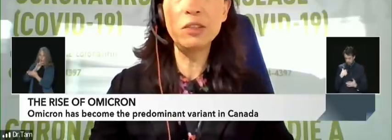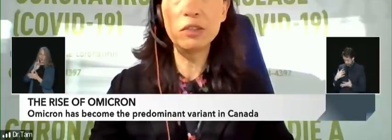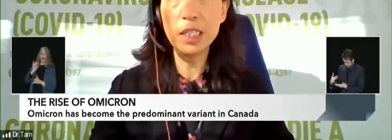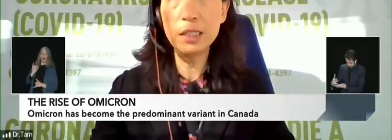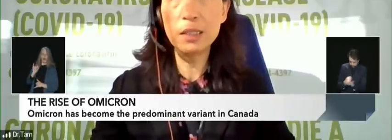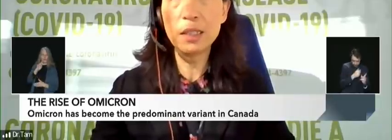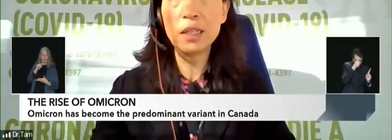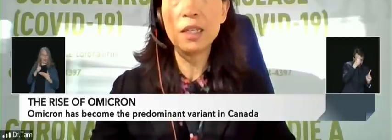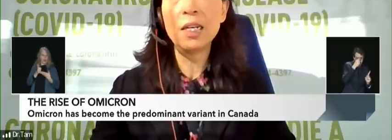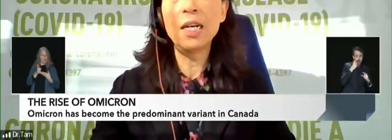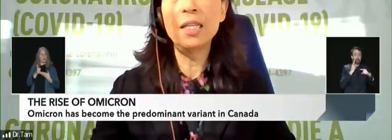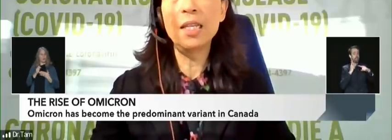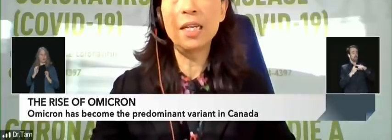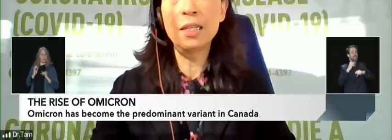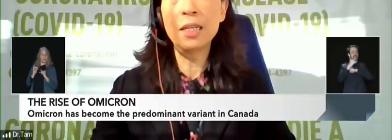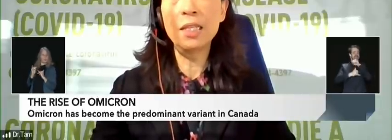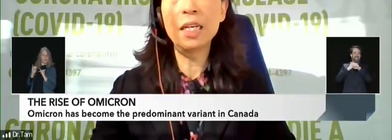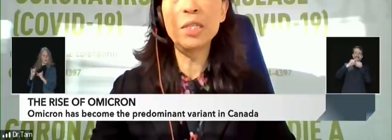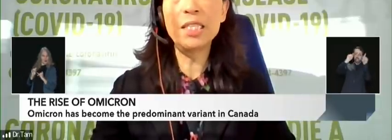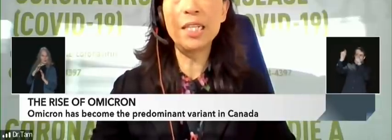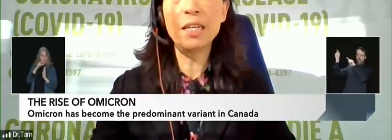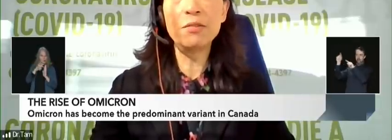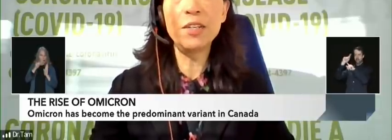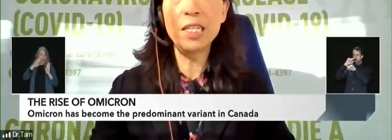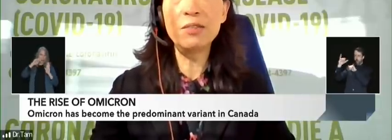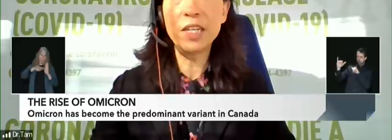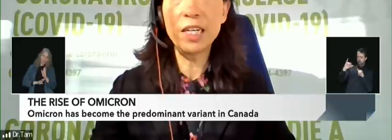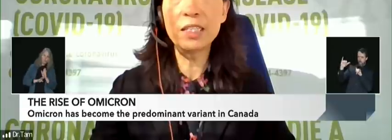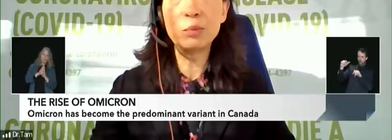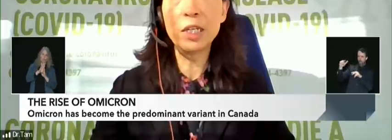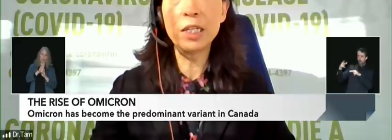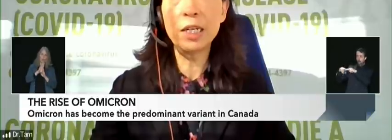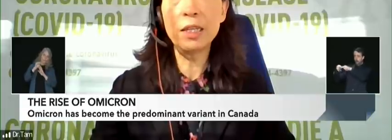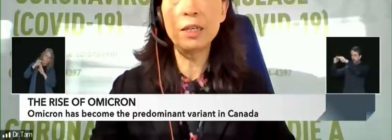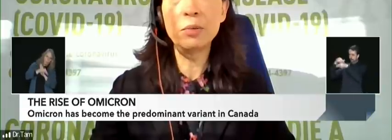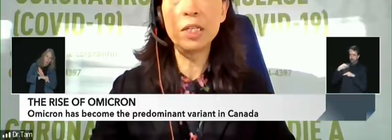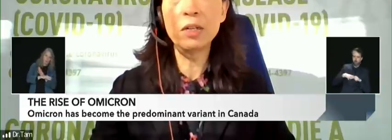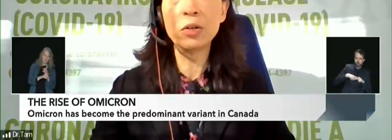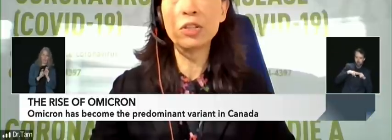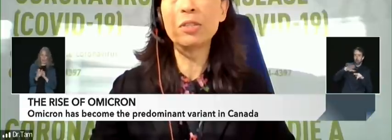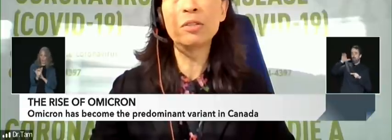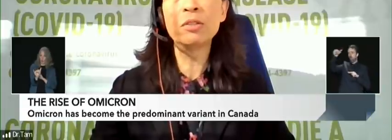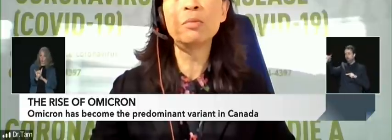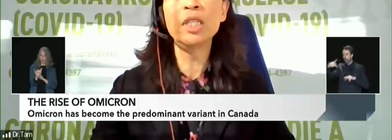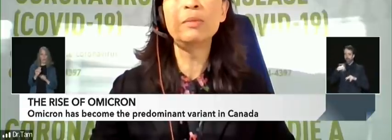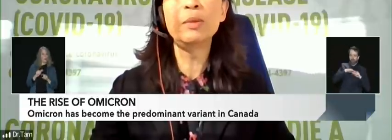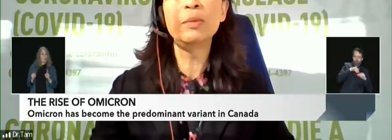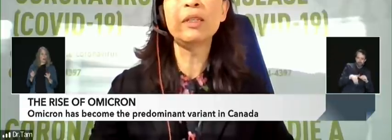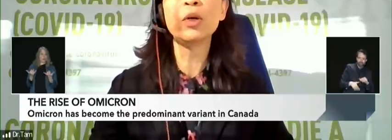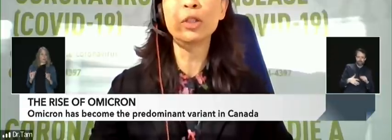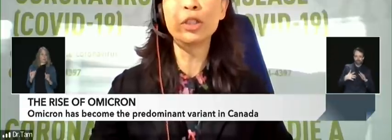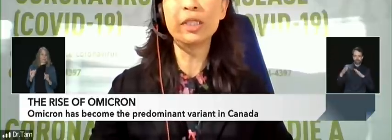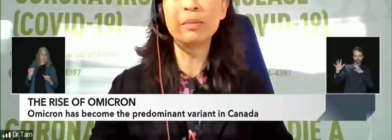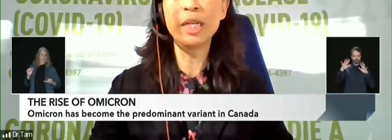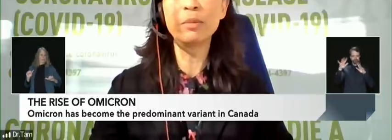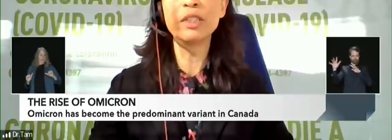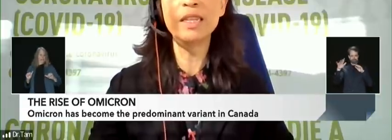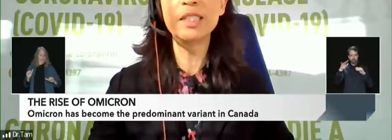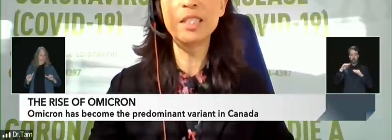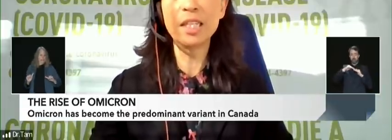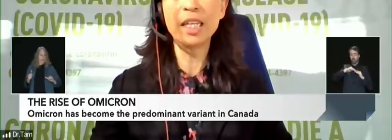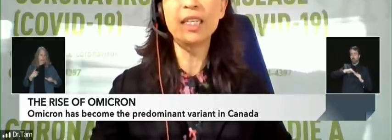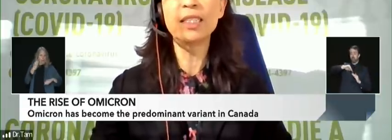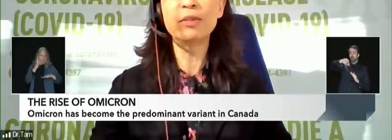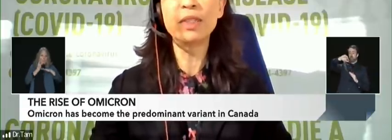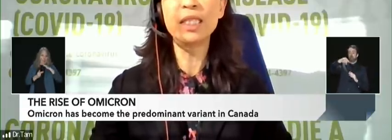sharp increase and then it coming down fairly fast but I think we're all just wanting to be cautious about